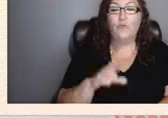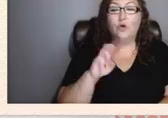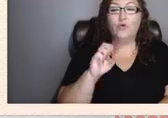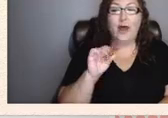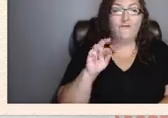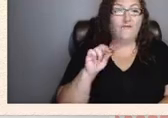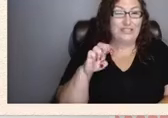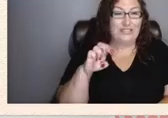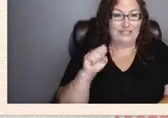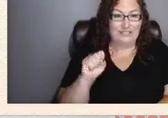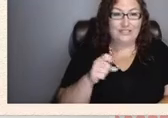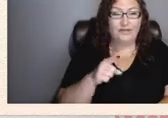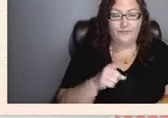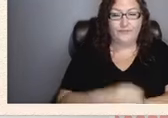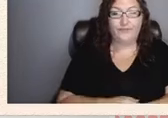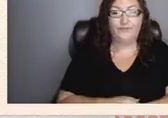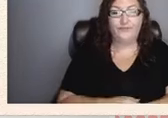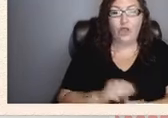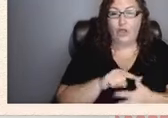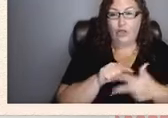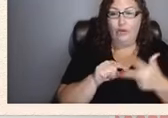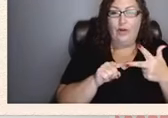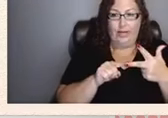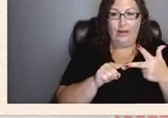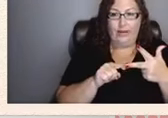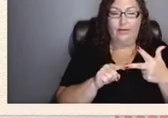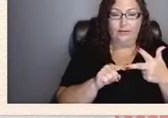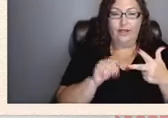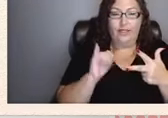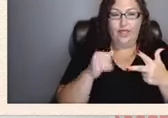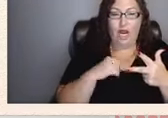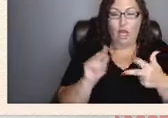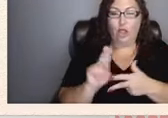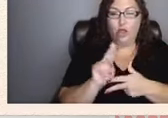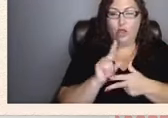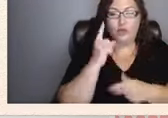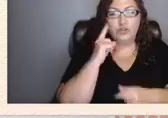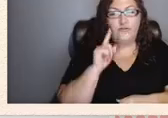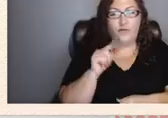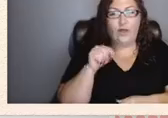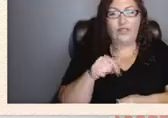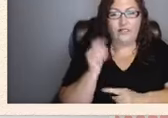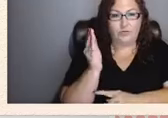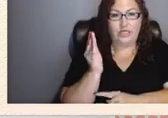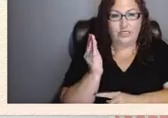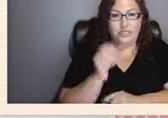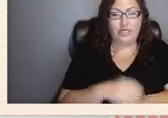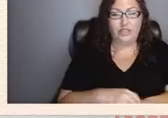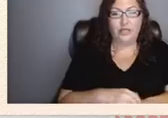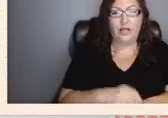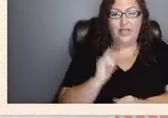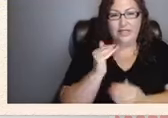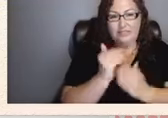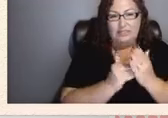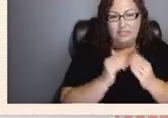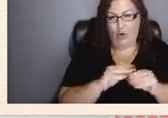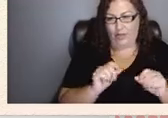the three references references that i used for this presentation are listed on the slide